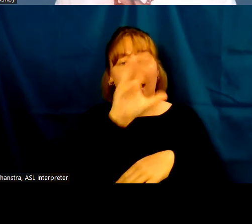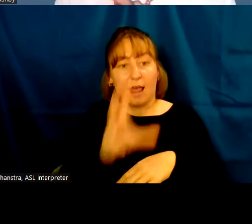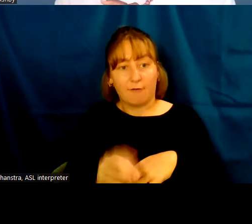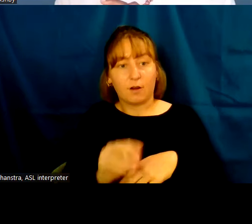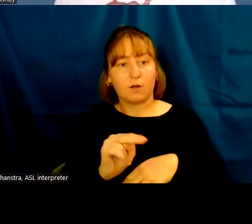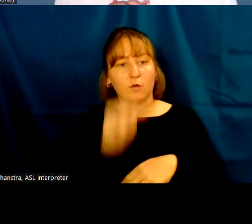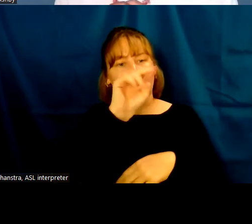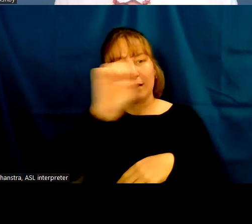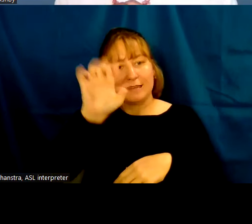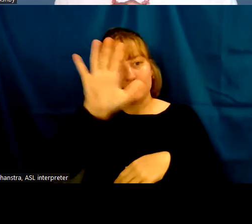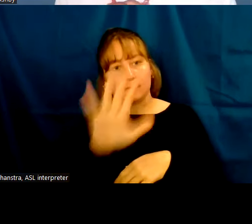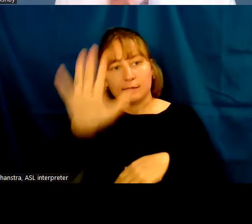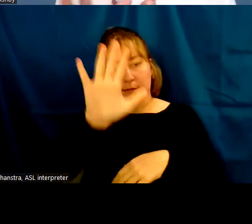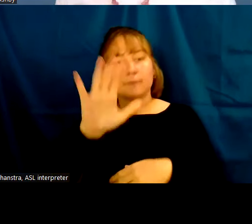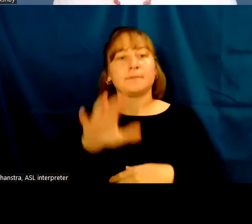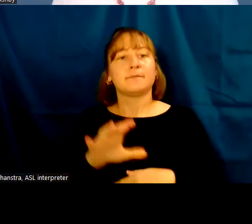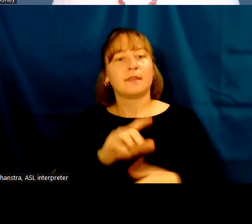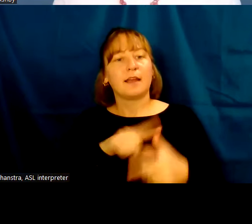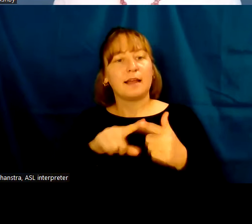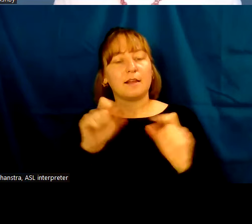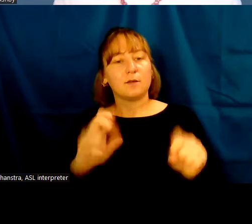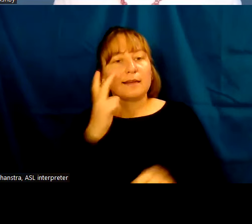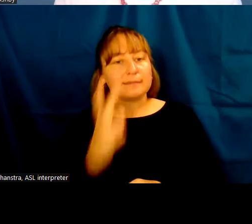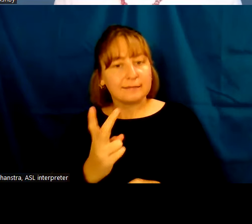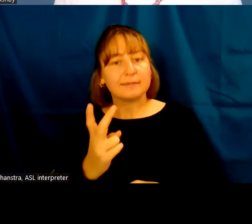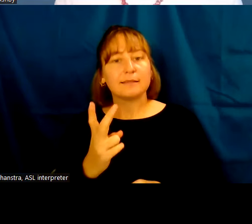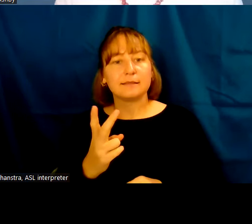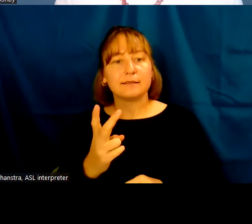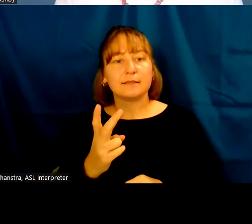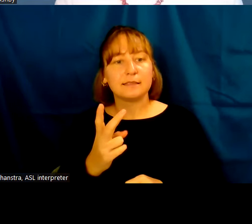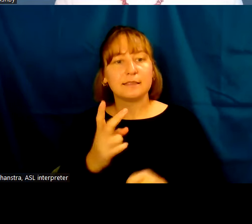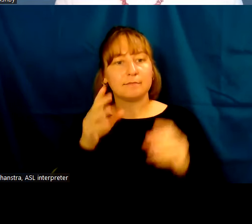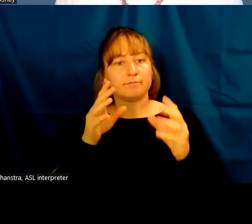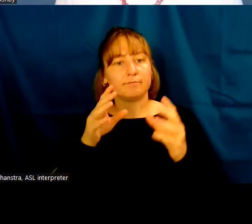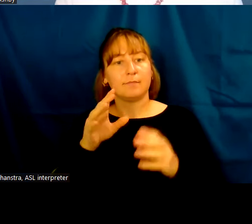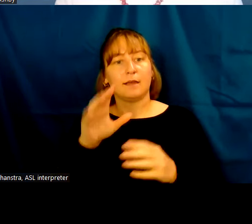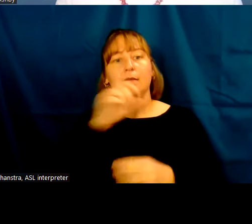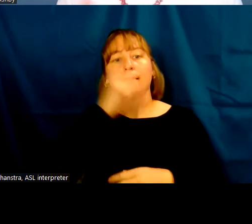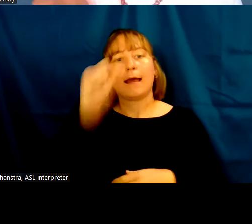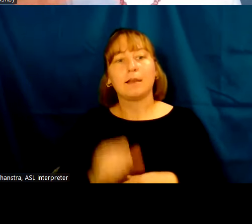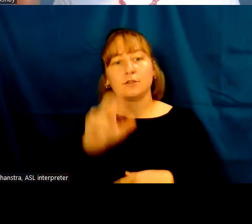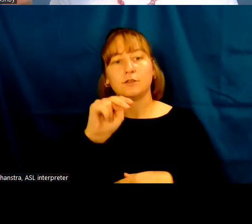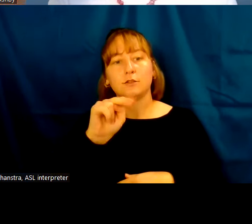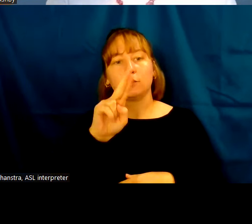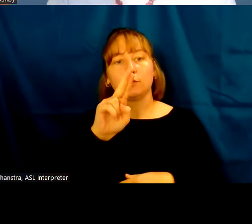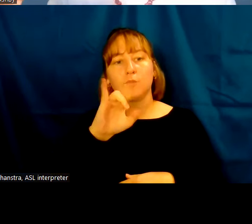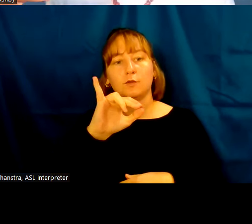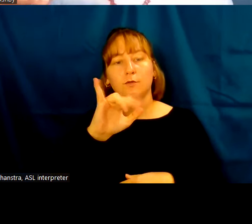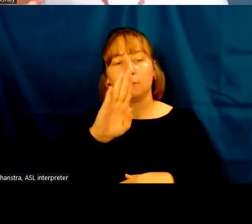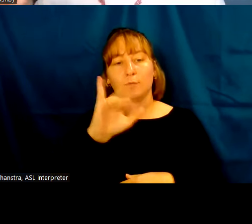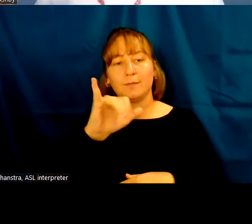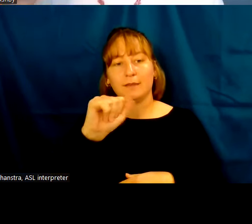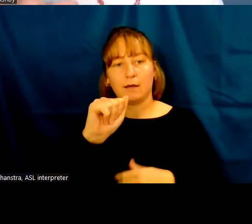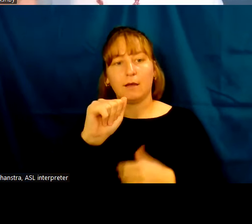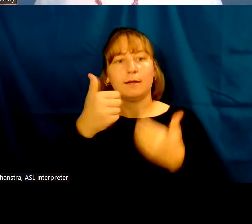Africa. And then you can see that the land of ancient Nubia is divided